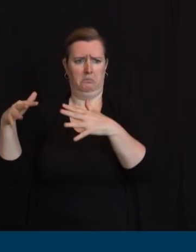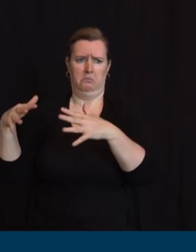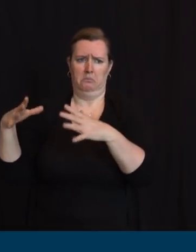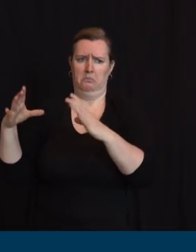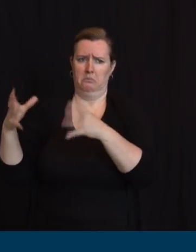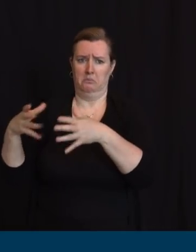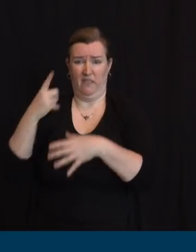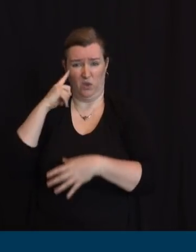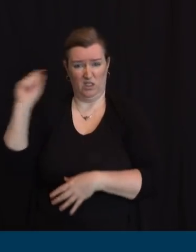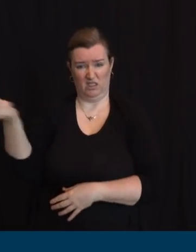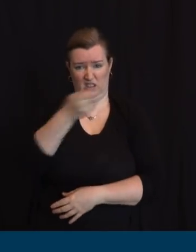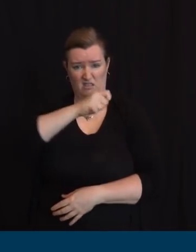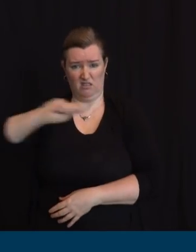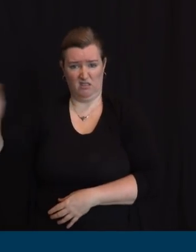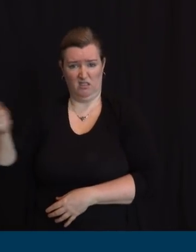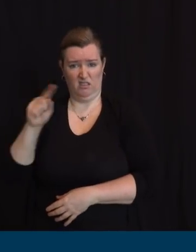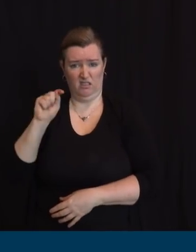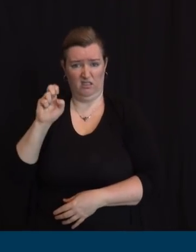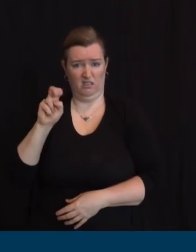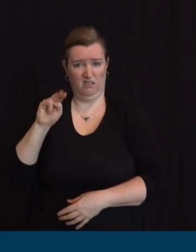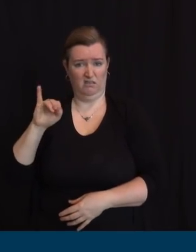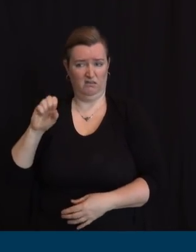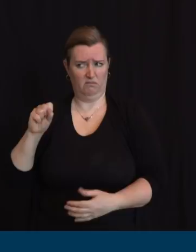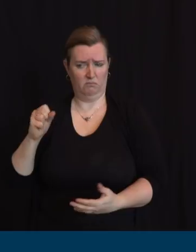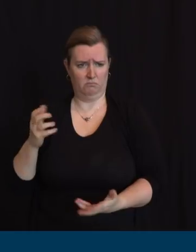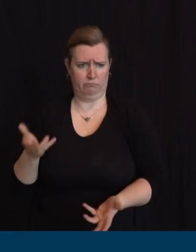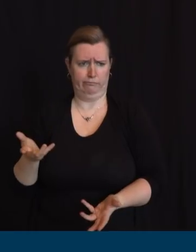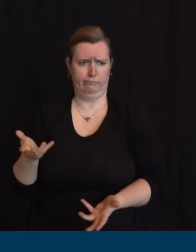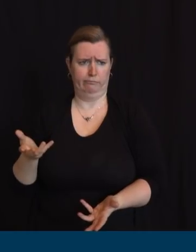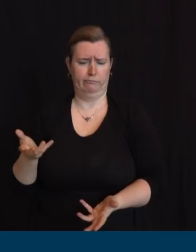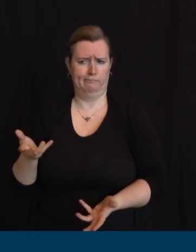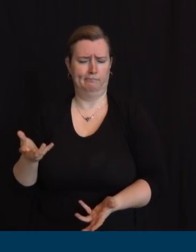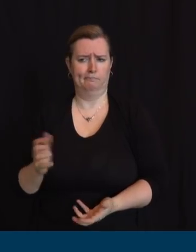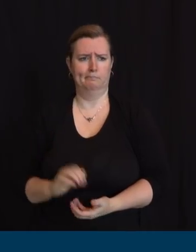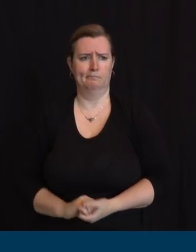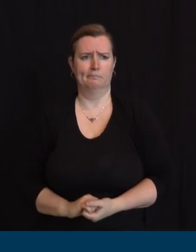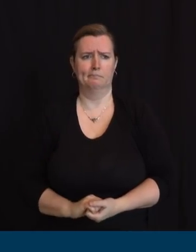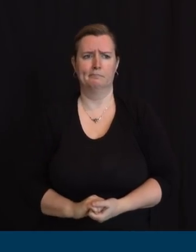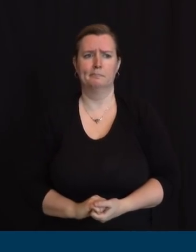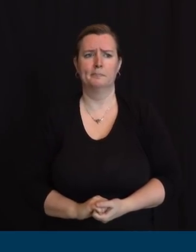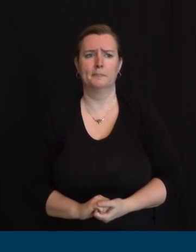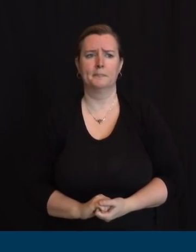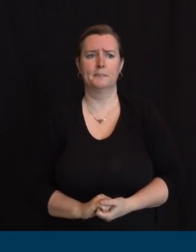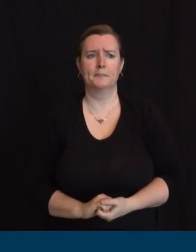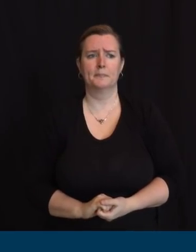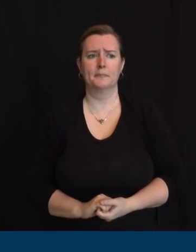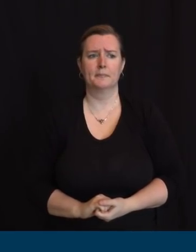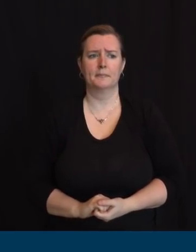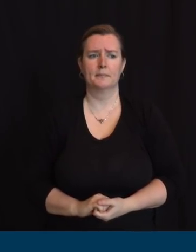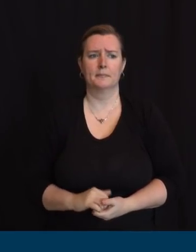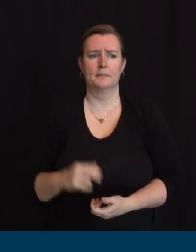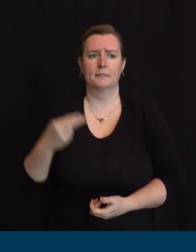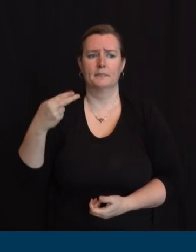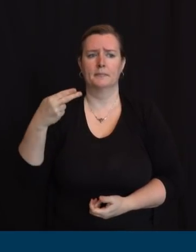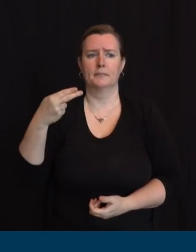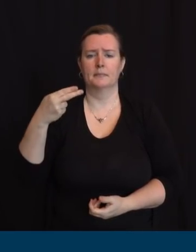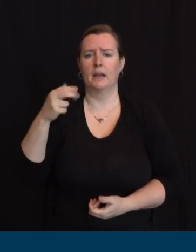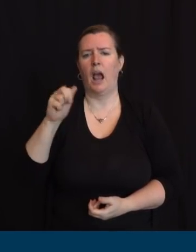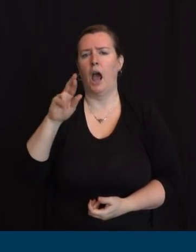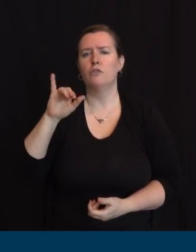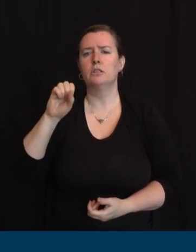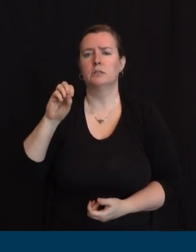the borough of Mendham. In Harrison, a subject was charged with burglary theft and a neo